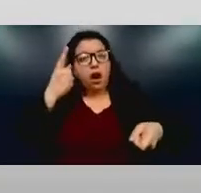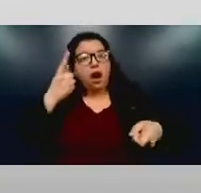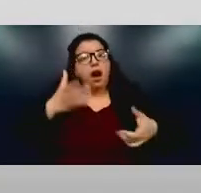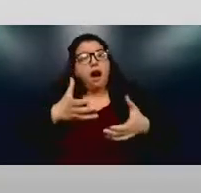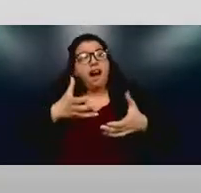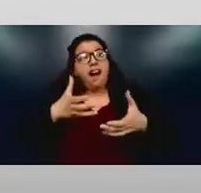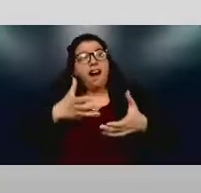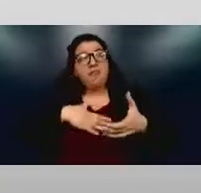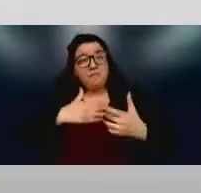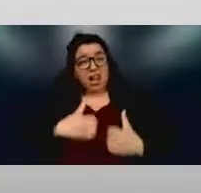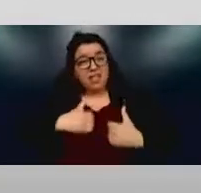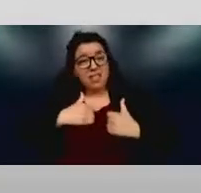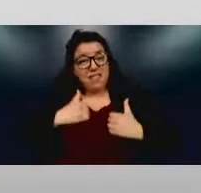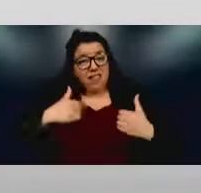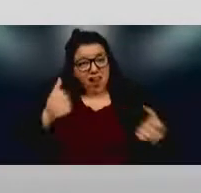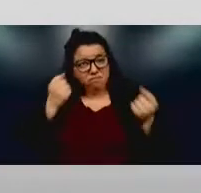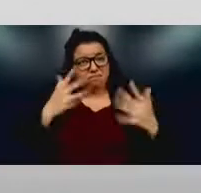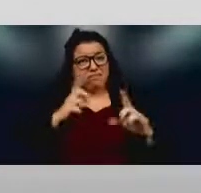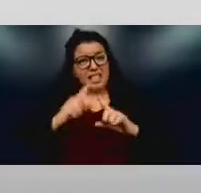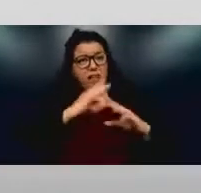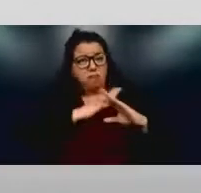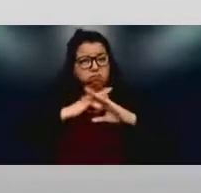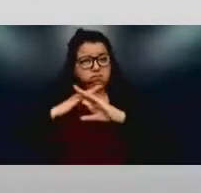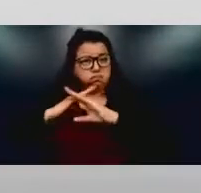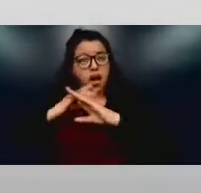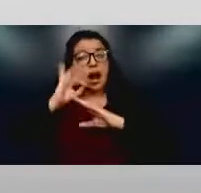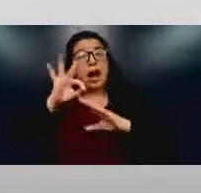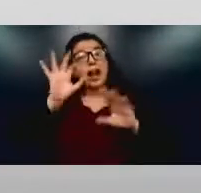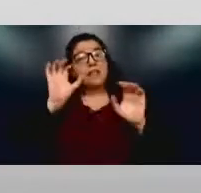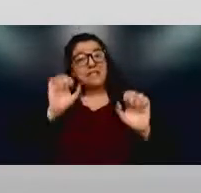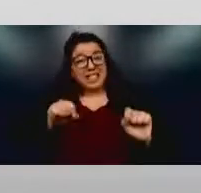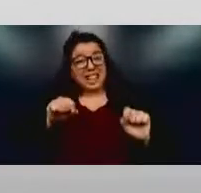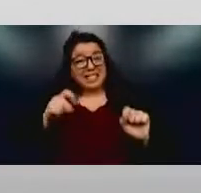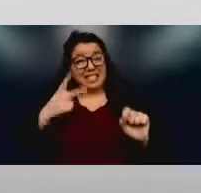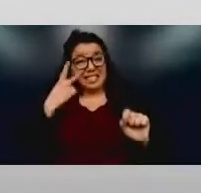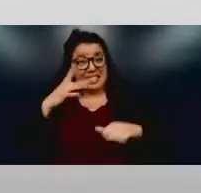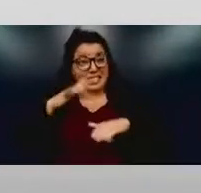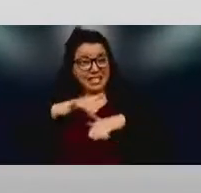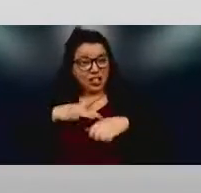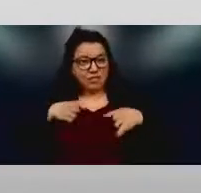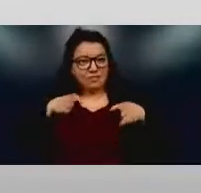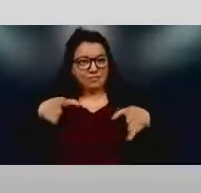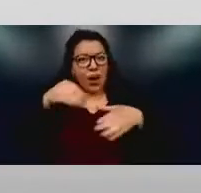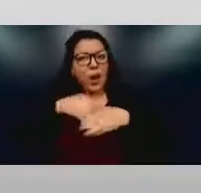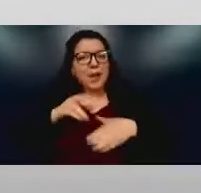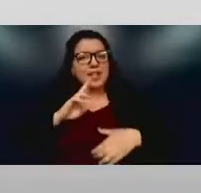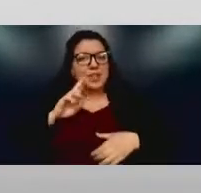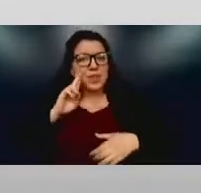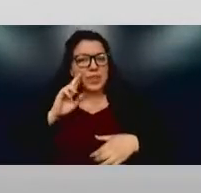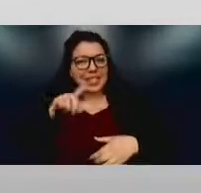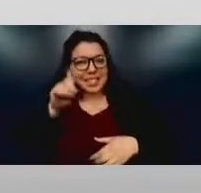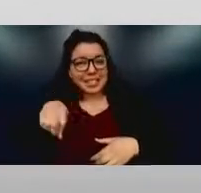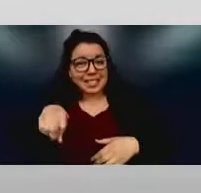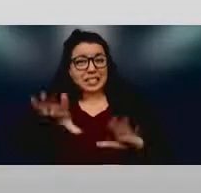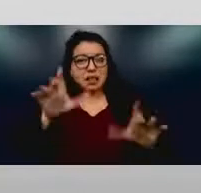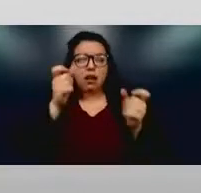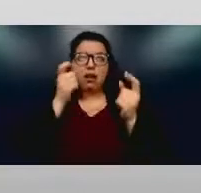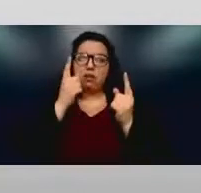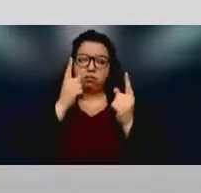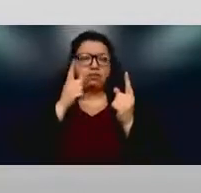if you've ever seen a sidewalk in Houston, if you can find them, A, but B, just how poorly maintained they are.